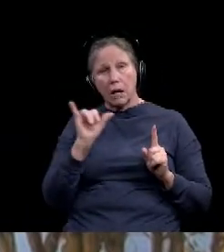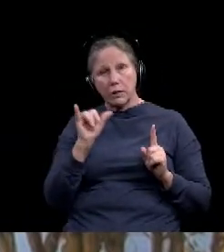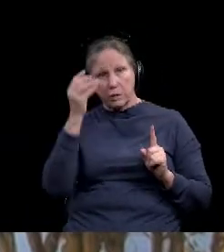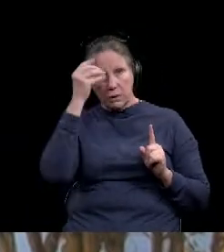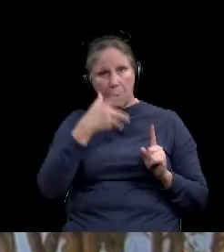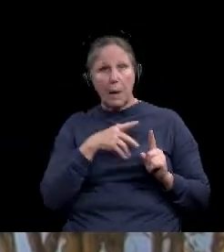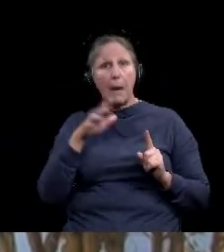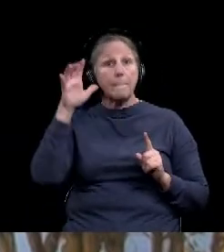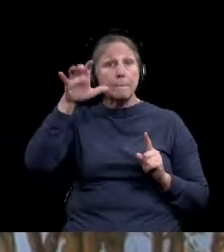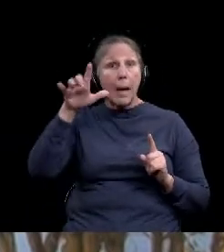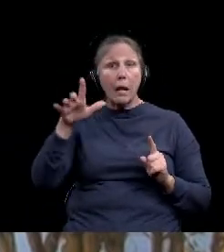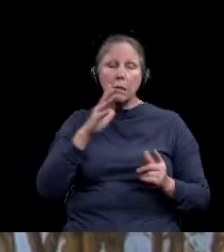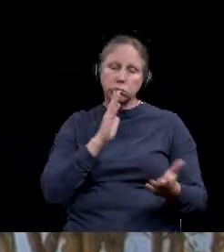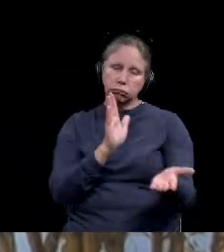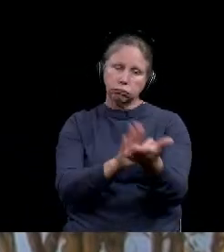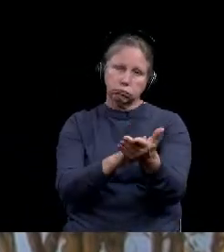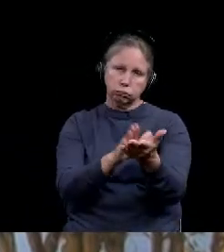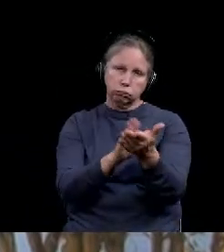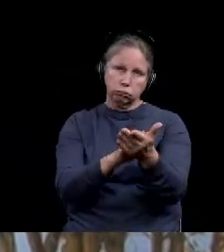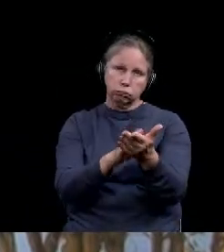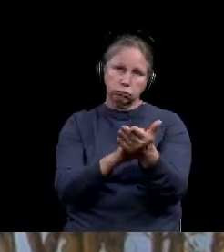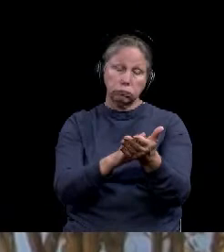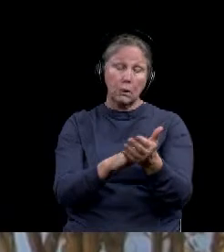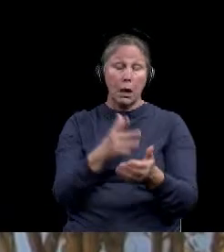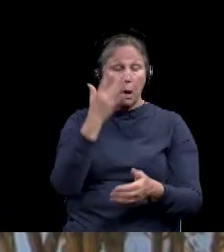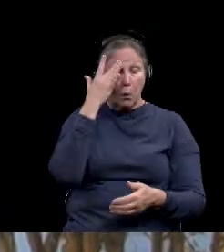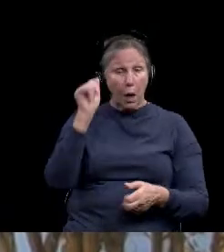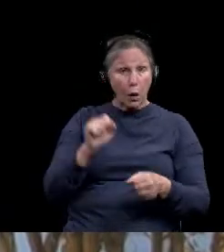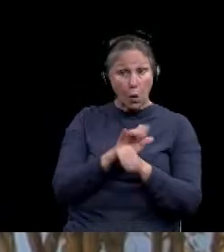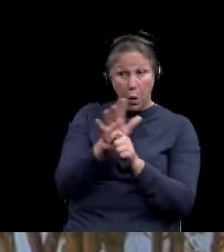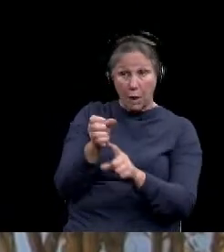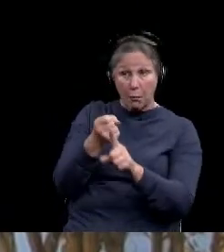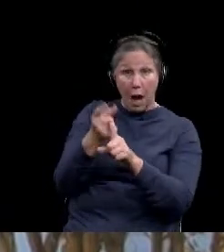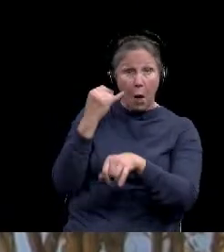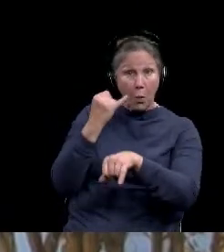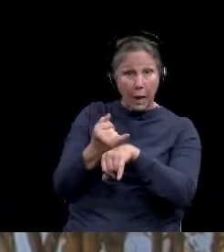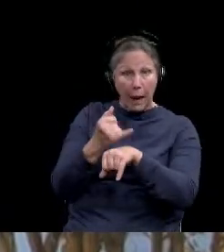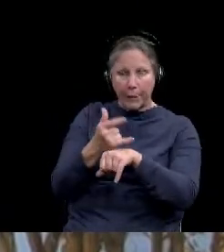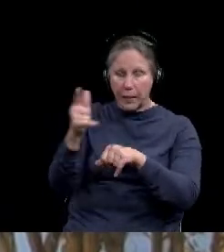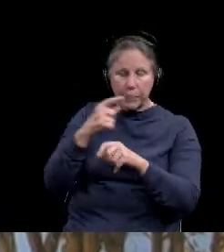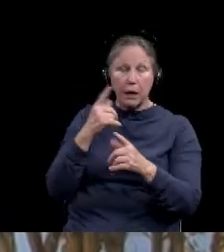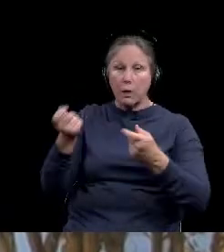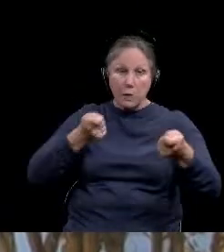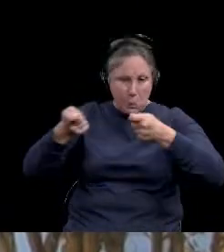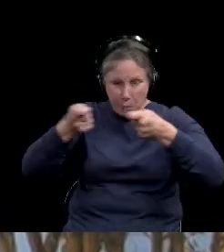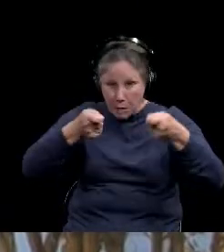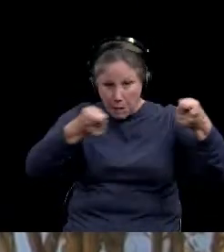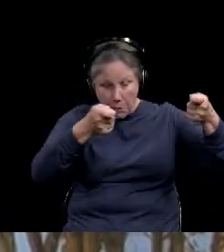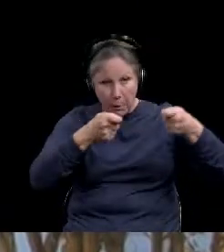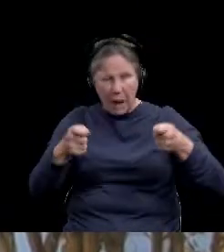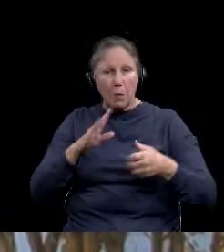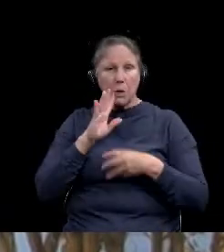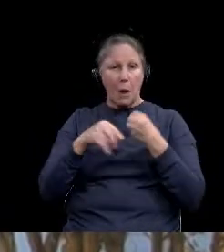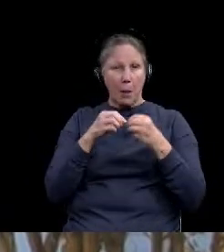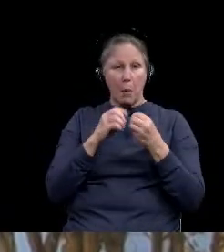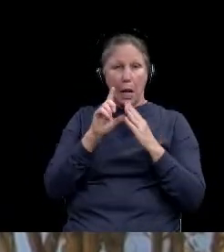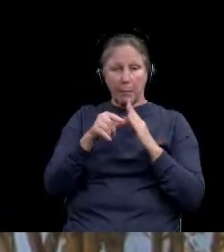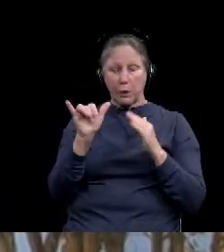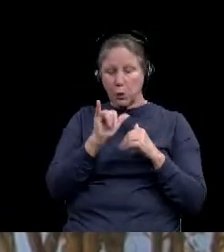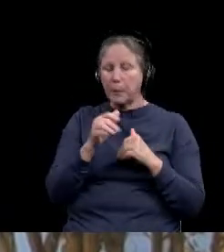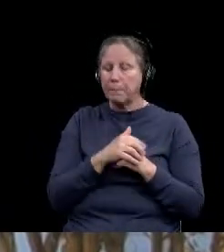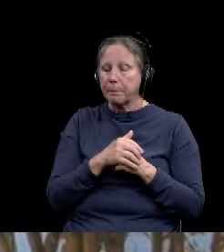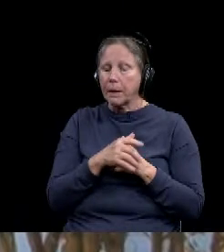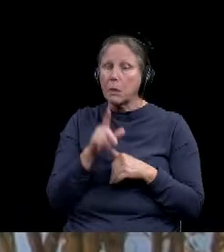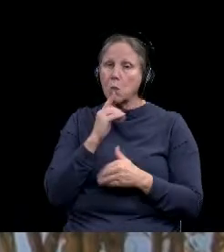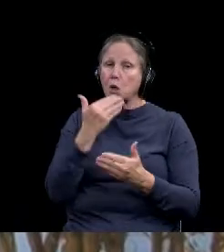great job Baylor has done in mitigating coronavirus on their campus and they really have and we'll talk about that a little bit more in a minute too.